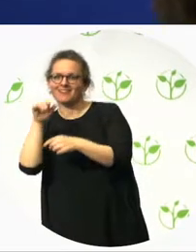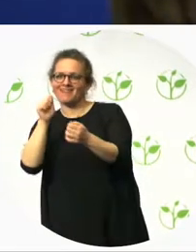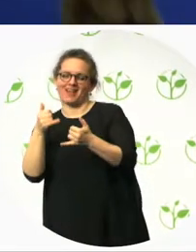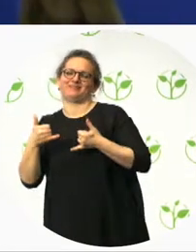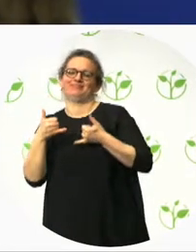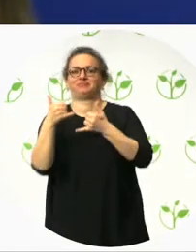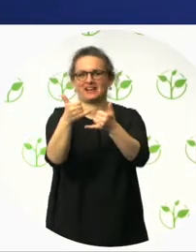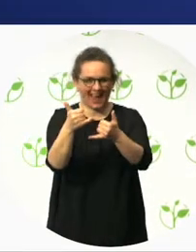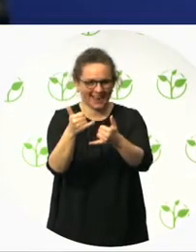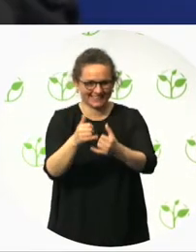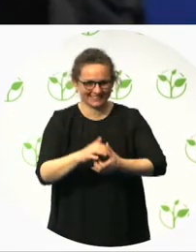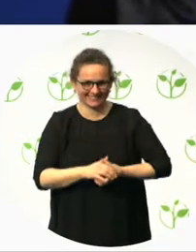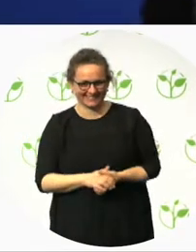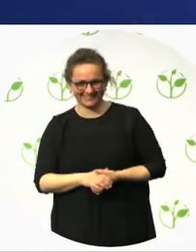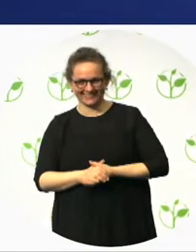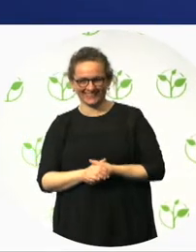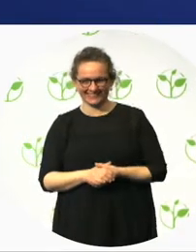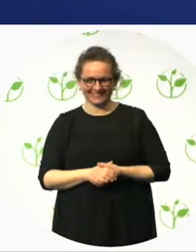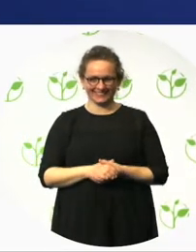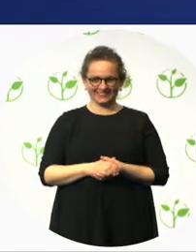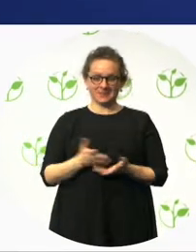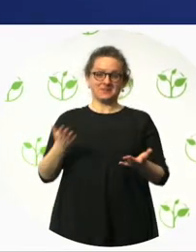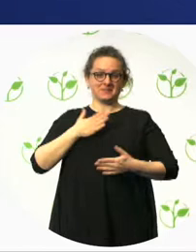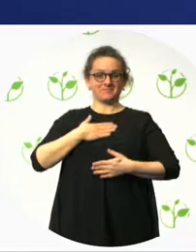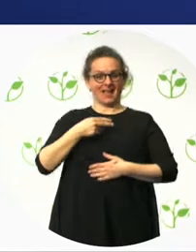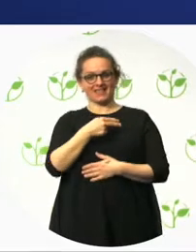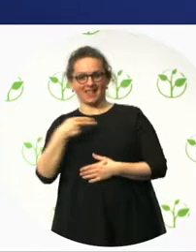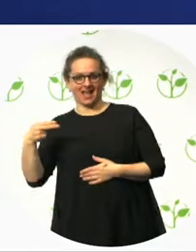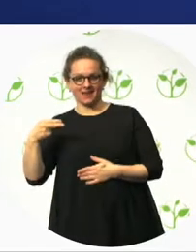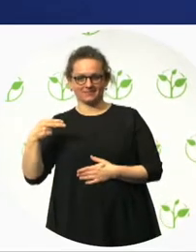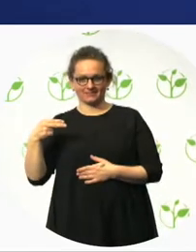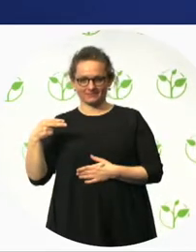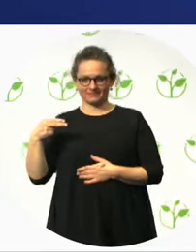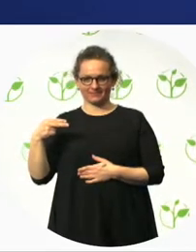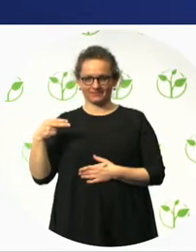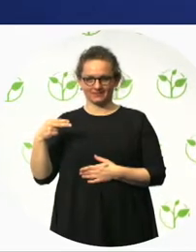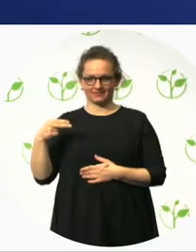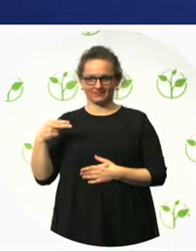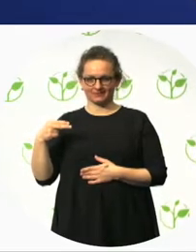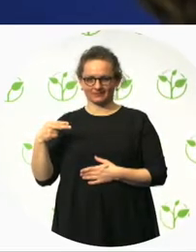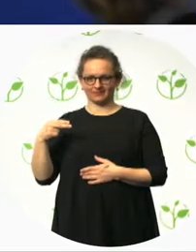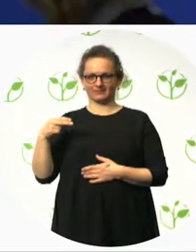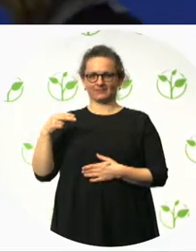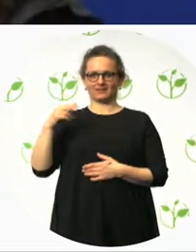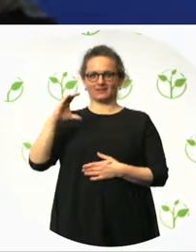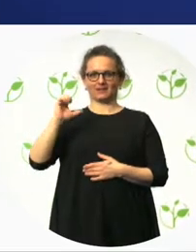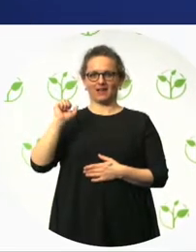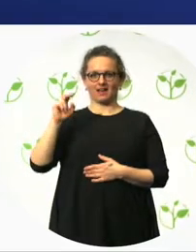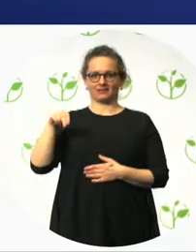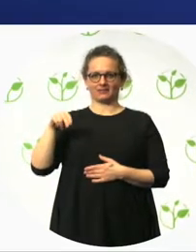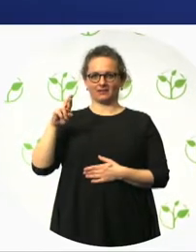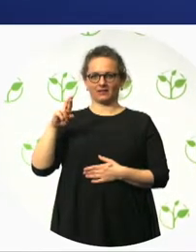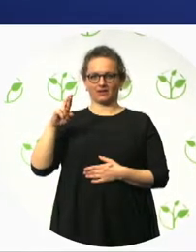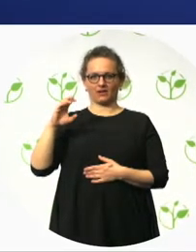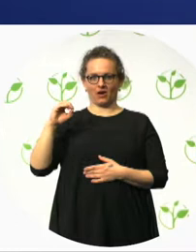my name is Ger Craddock. As I said, I head up the Centre for Universal Design in Ireland, which is the only centre